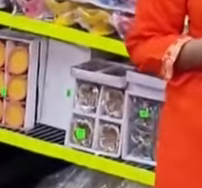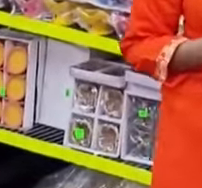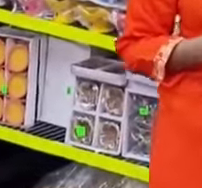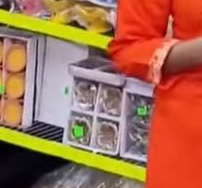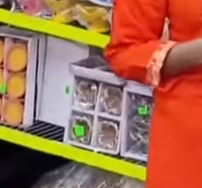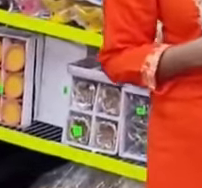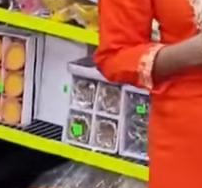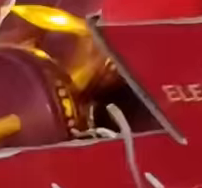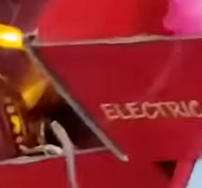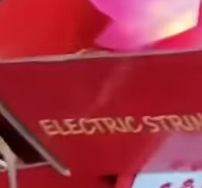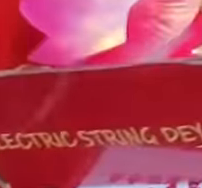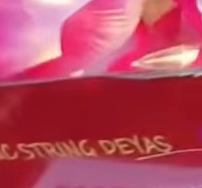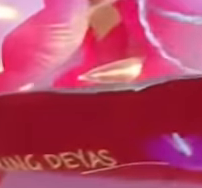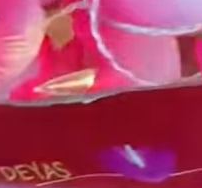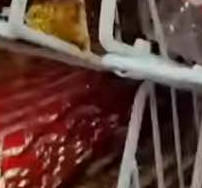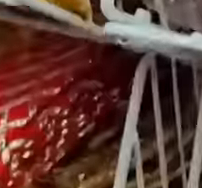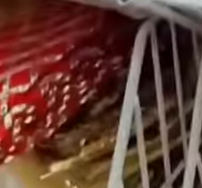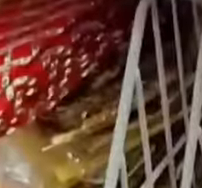Norah Tree checklist.